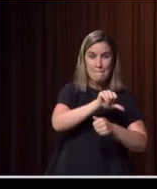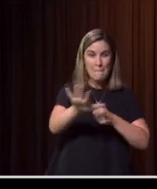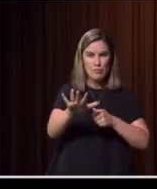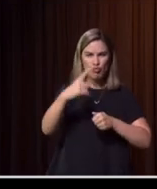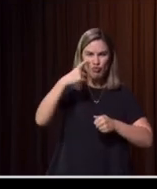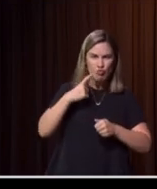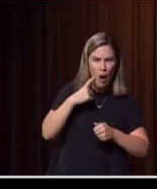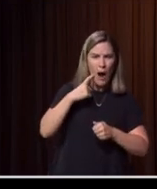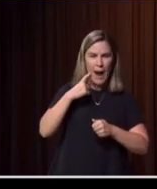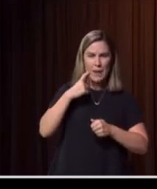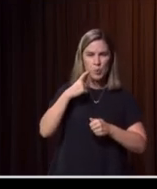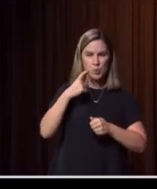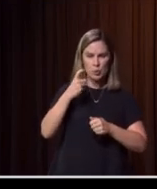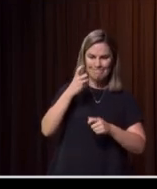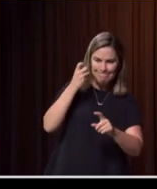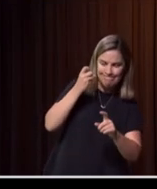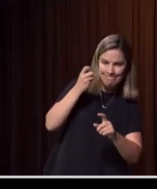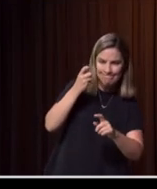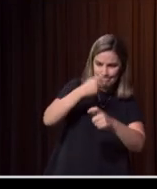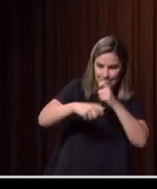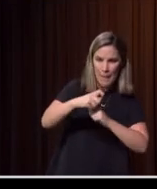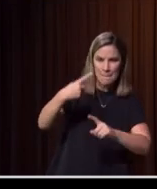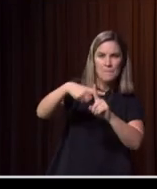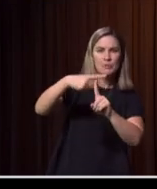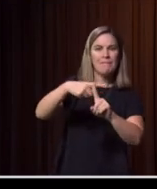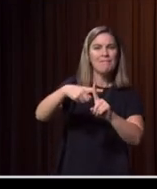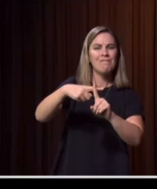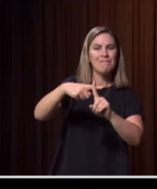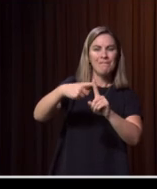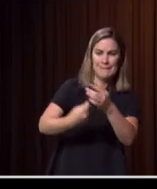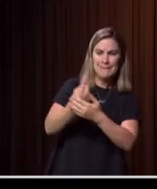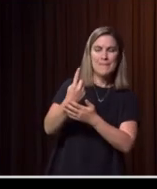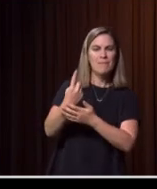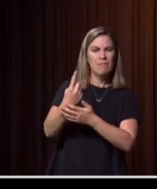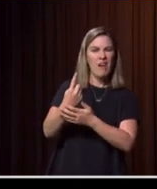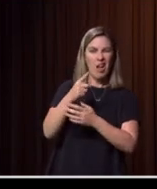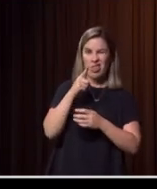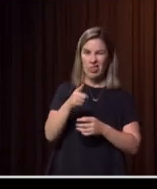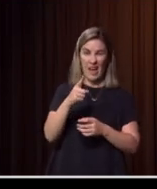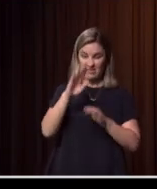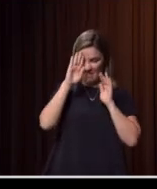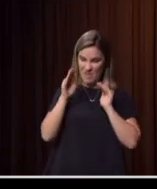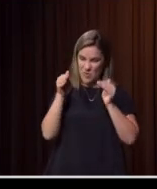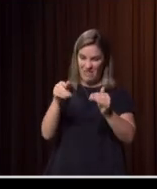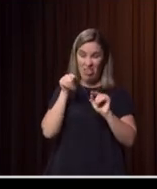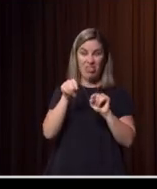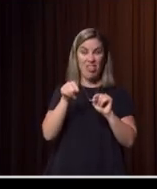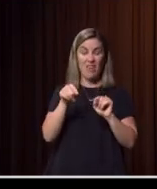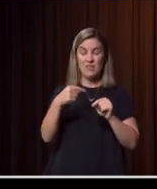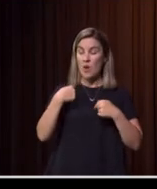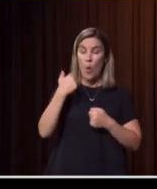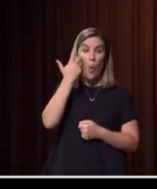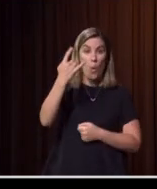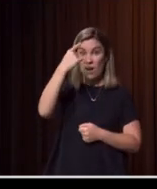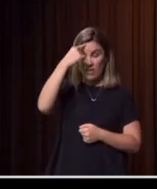positive difference in the community. That's what their focus is. That's pretty special to be a part of. And I always look around, if I think I'm having a bad day,